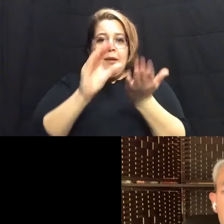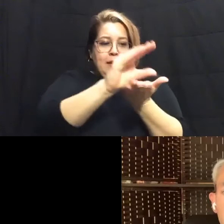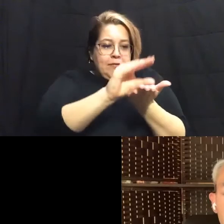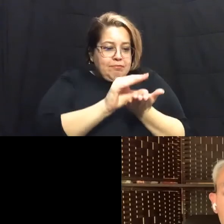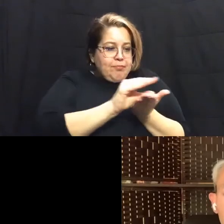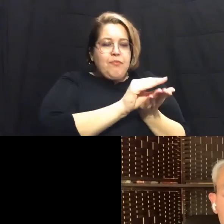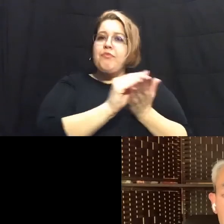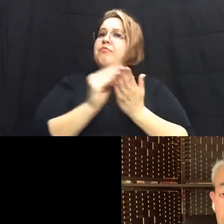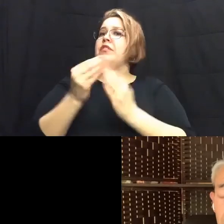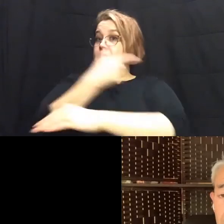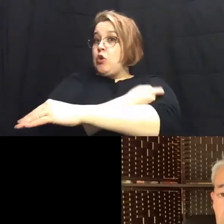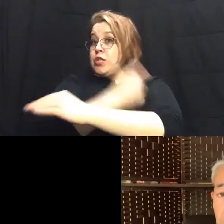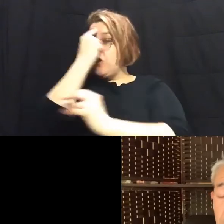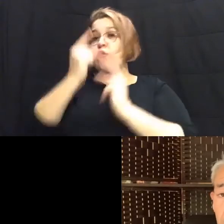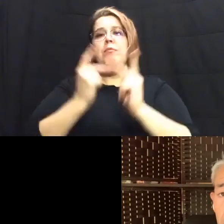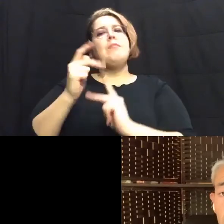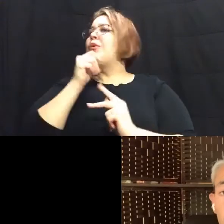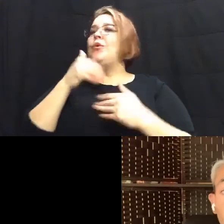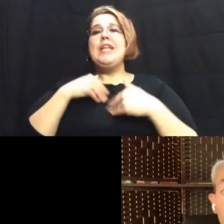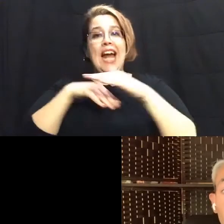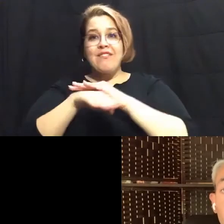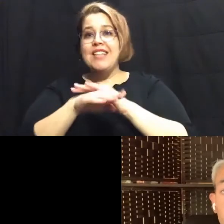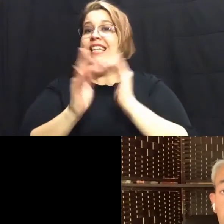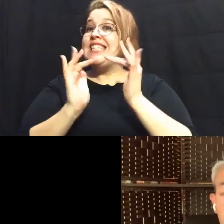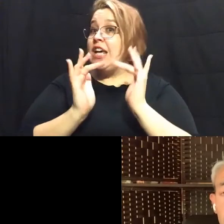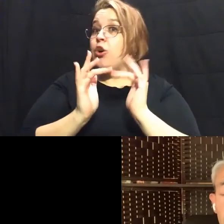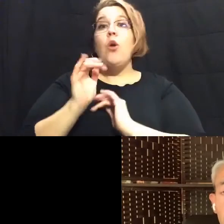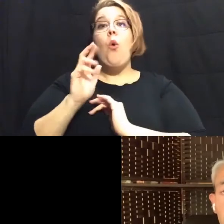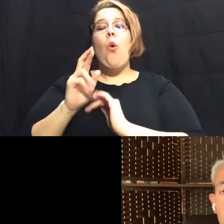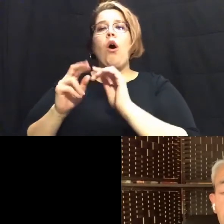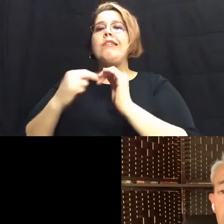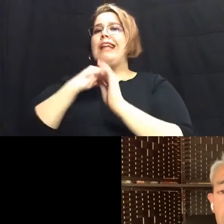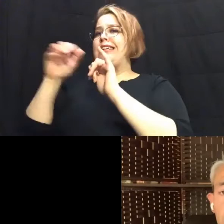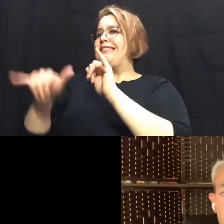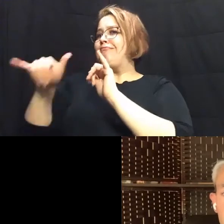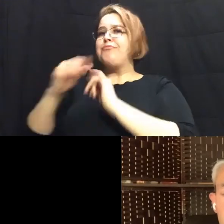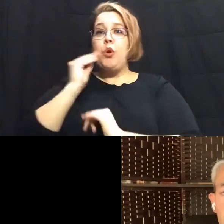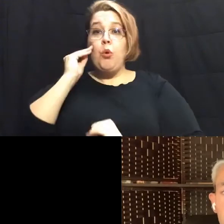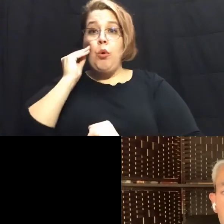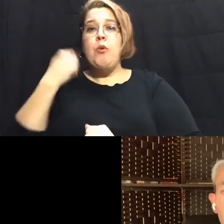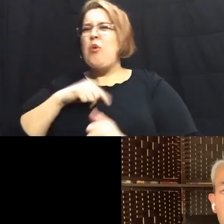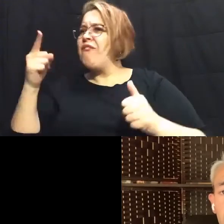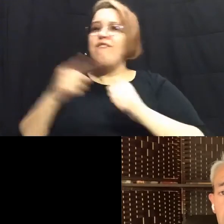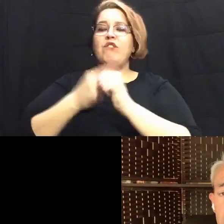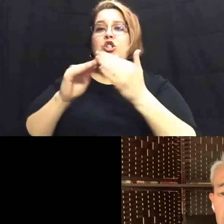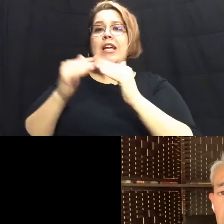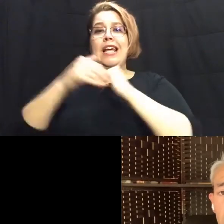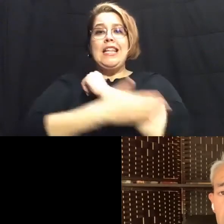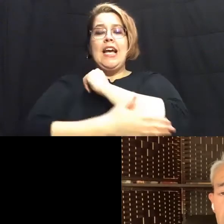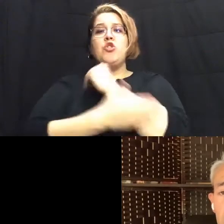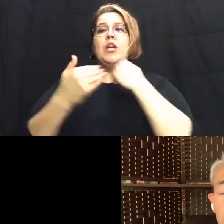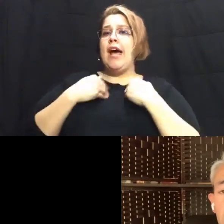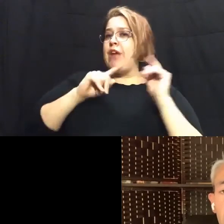for people who didn't have access to the internet or who were homebound so we were the first city in the country to have a homebound vaccination